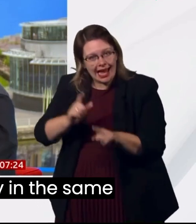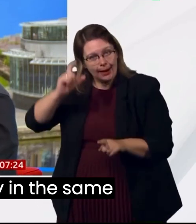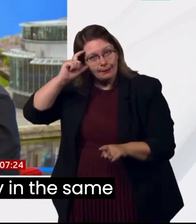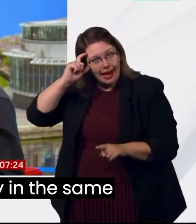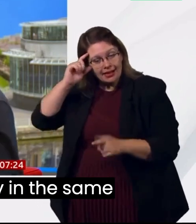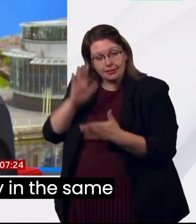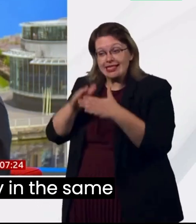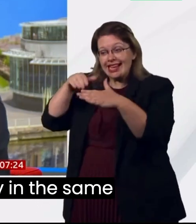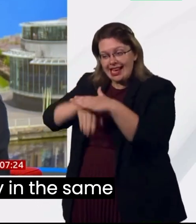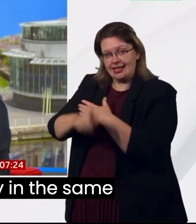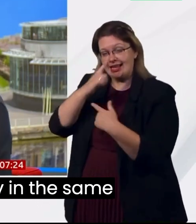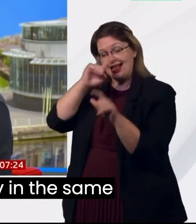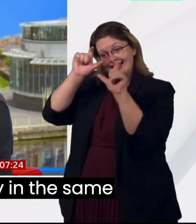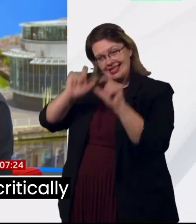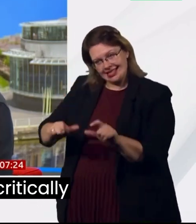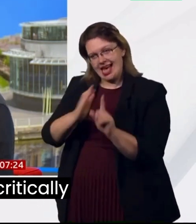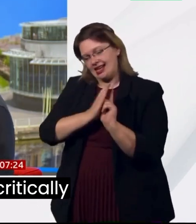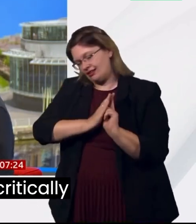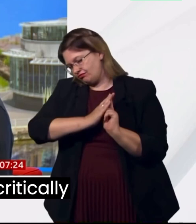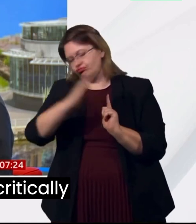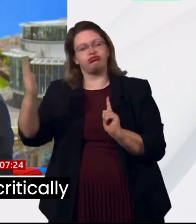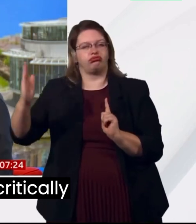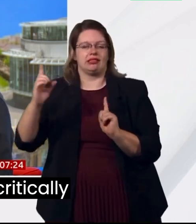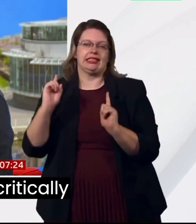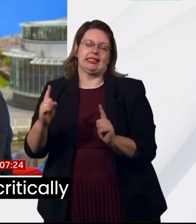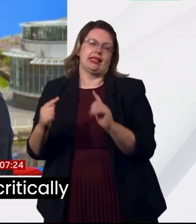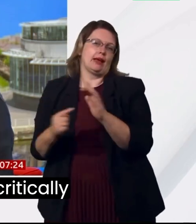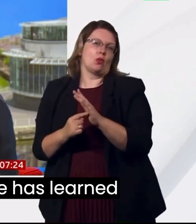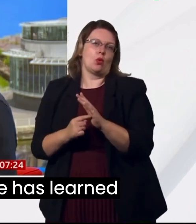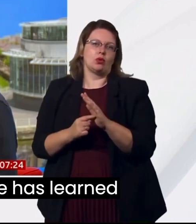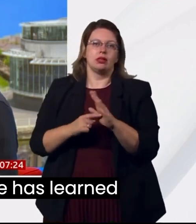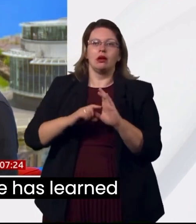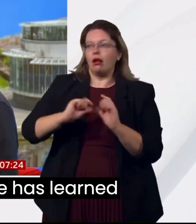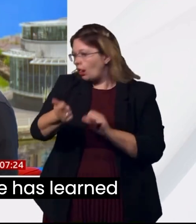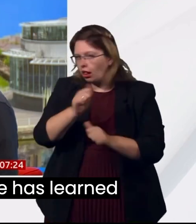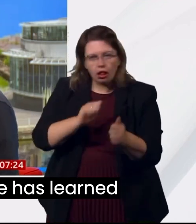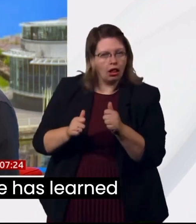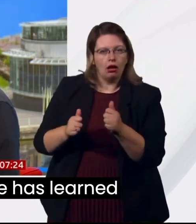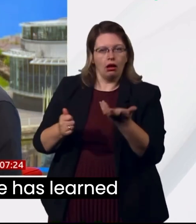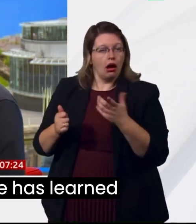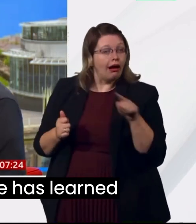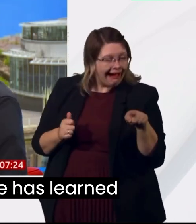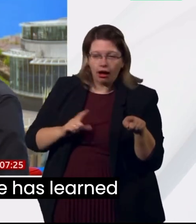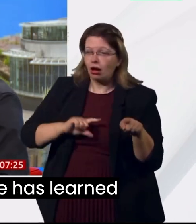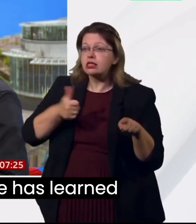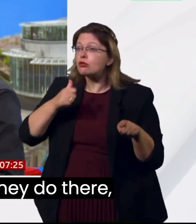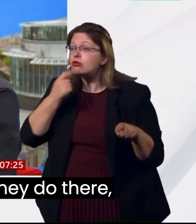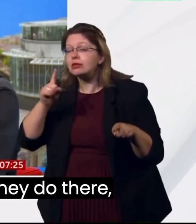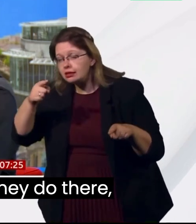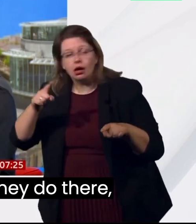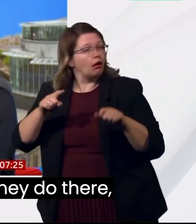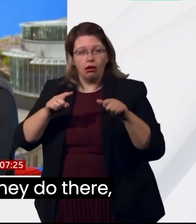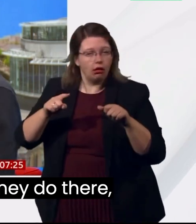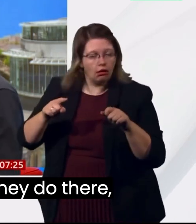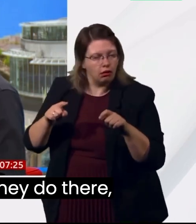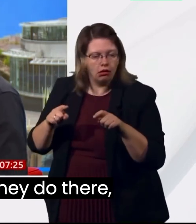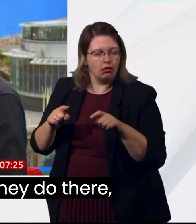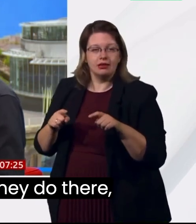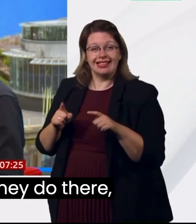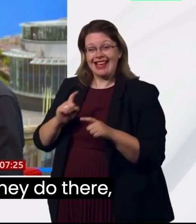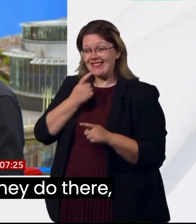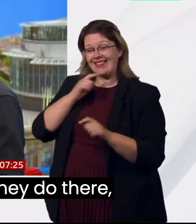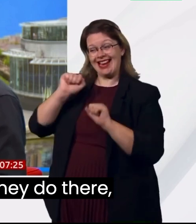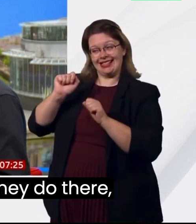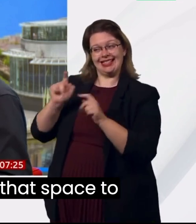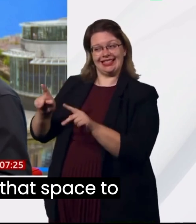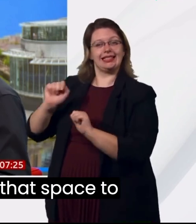they go into a place, they can stay in the same place. And that is so critically important. I think the Prince has learned from Finland. That's what they